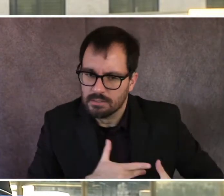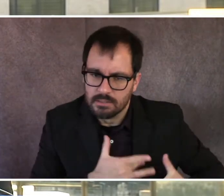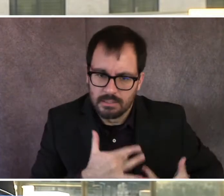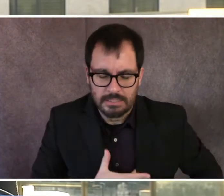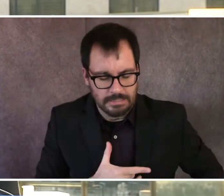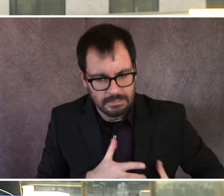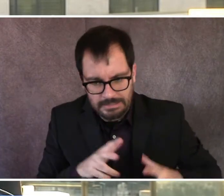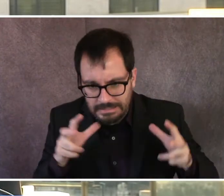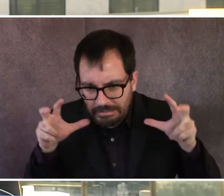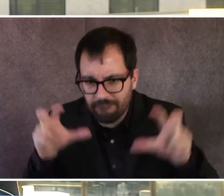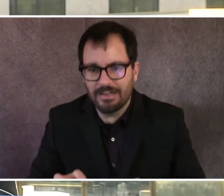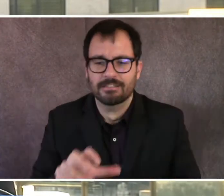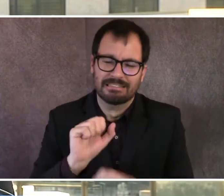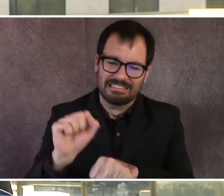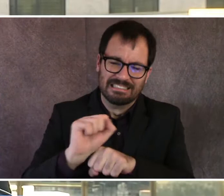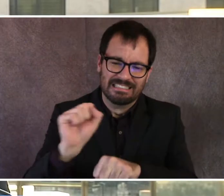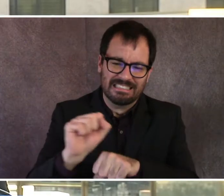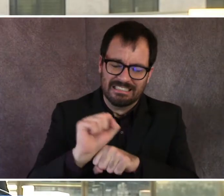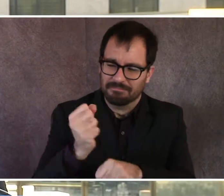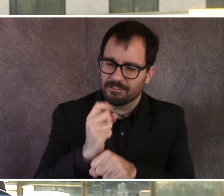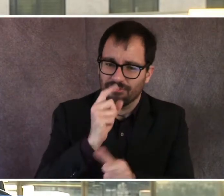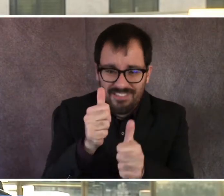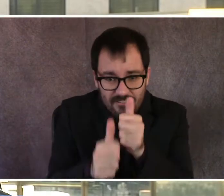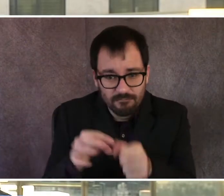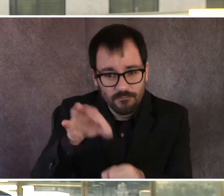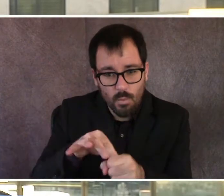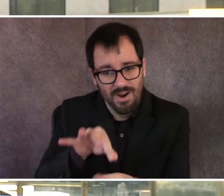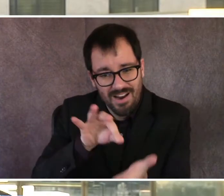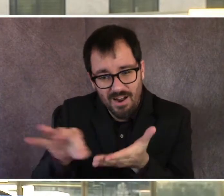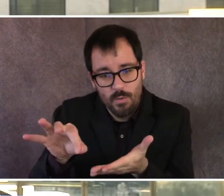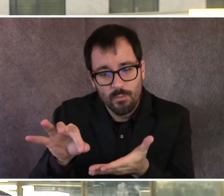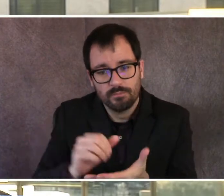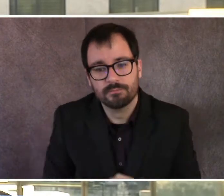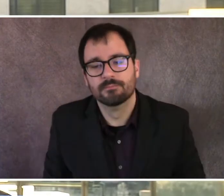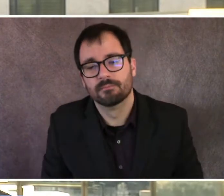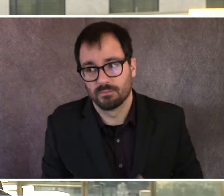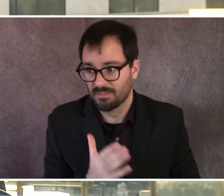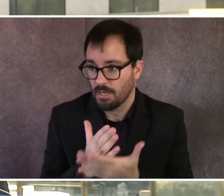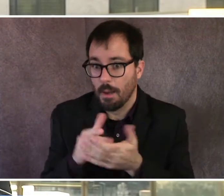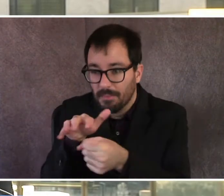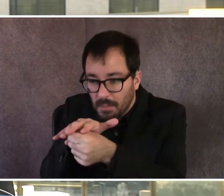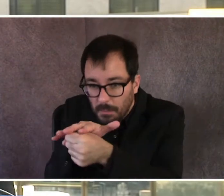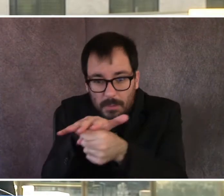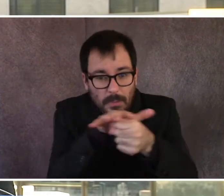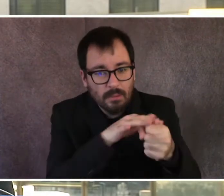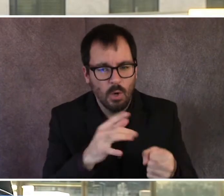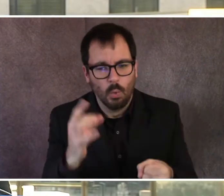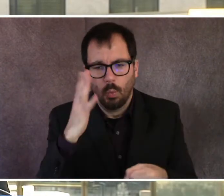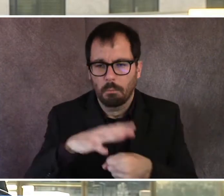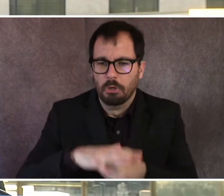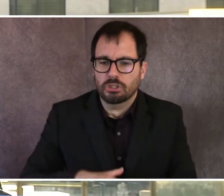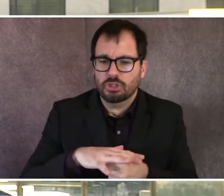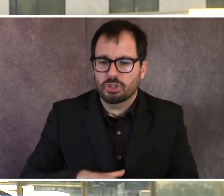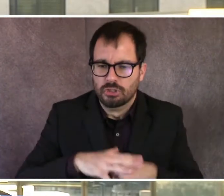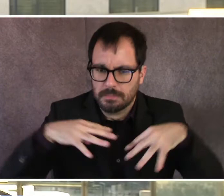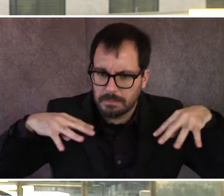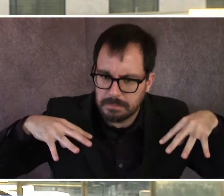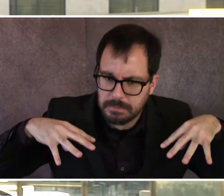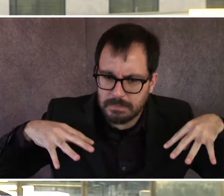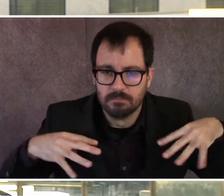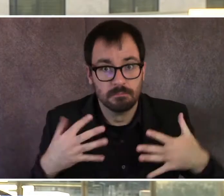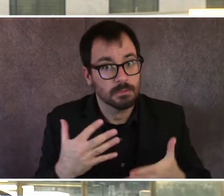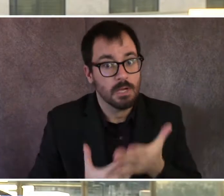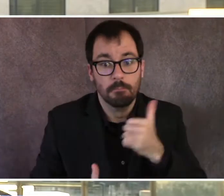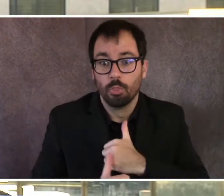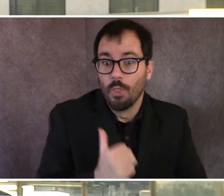jurisdictions, they're doing this work under tremendous pressure and even threats. Both here in Boston, across the country, they are certainly